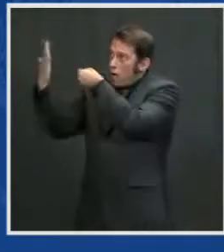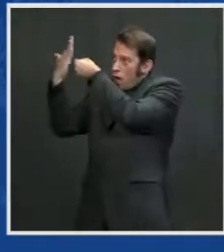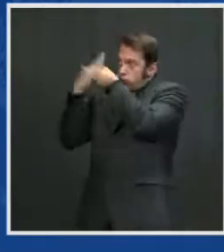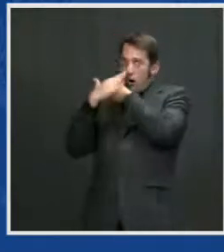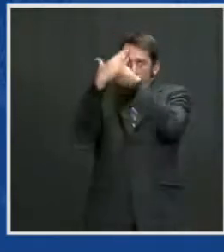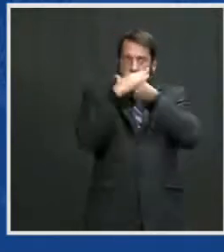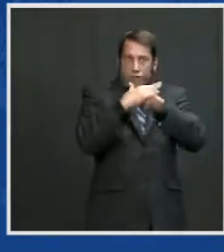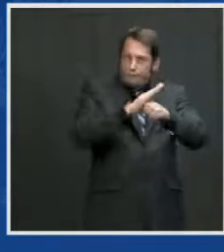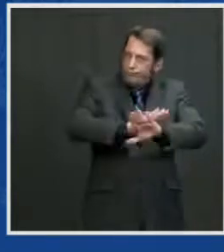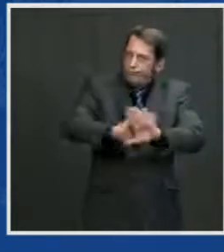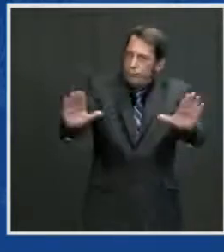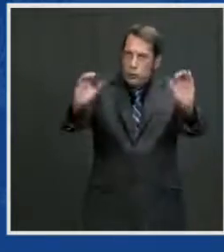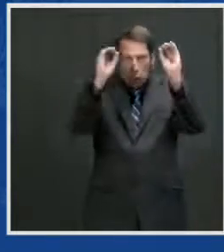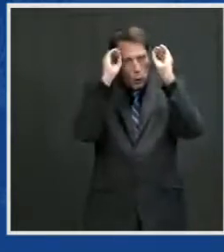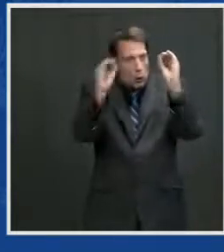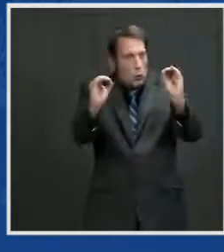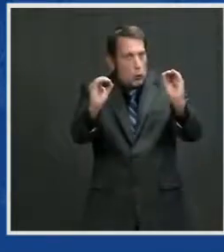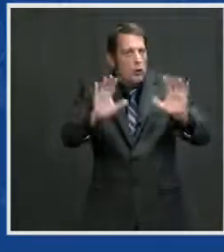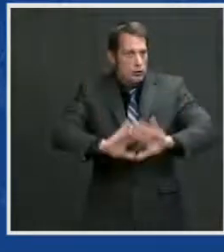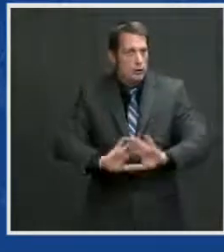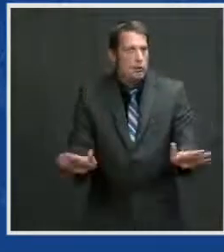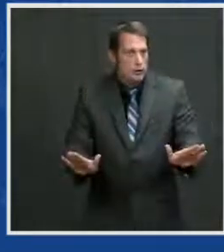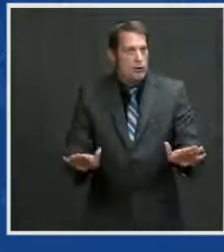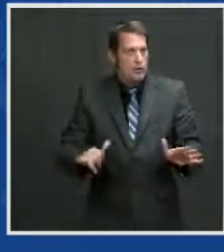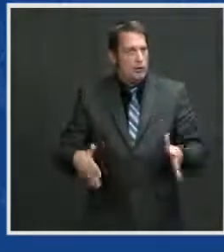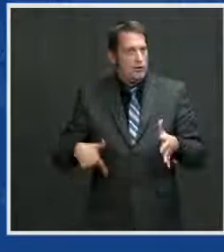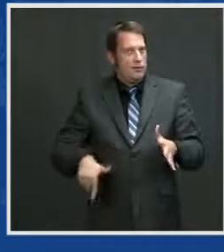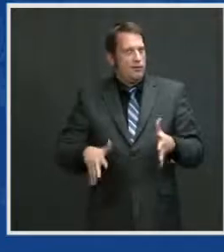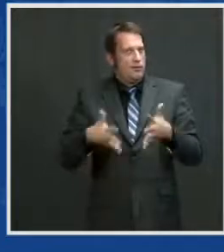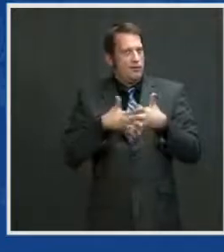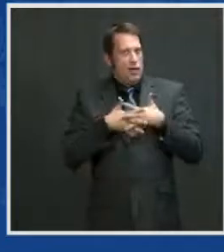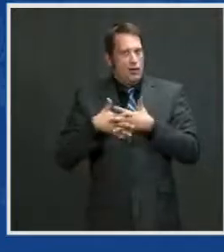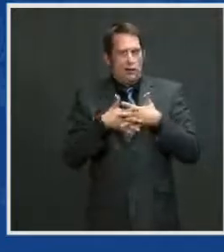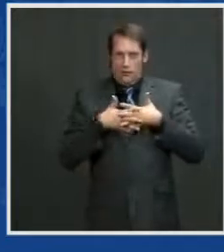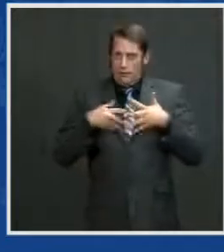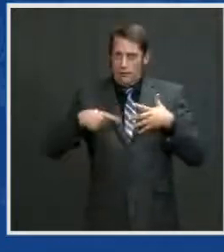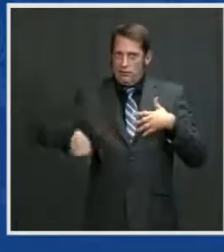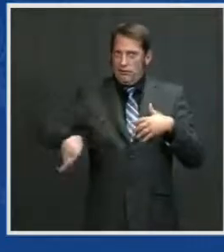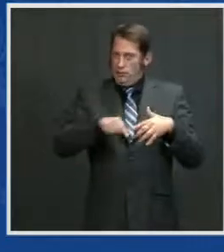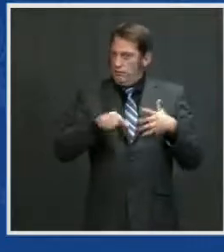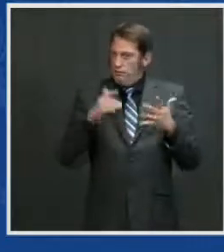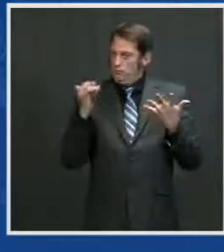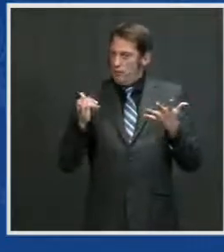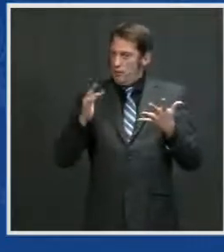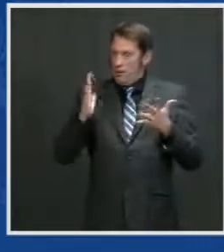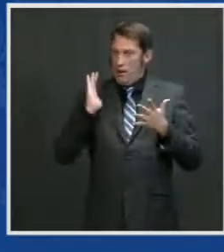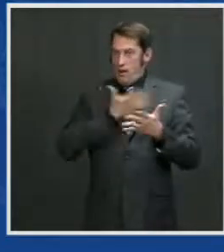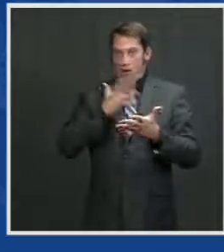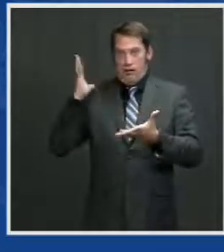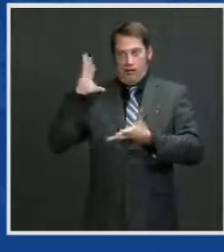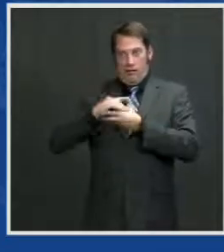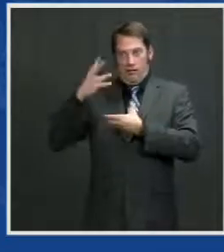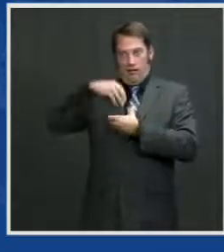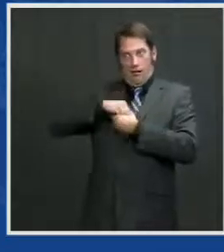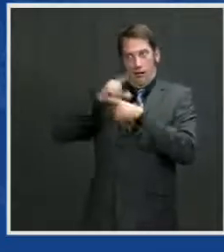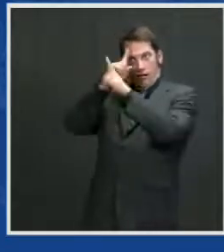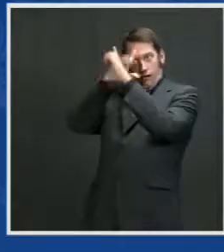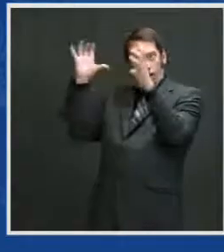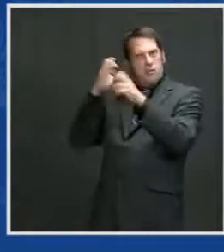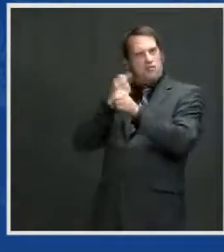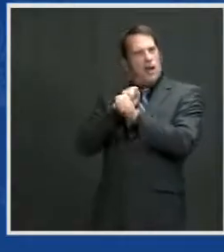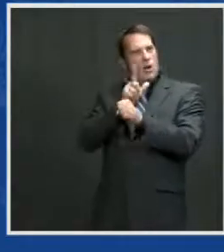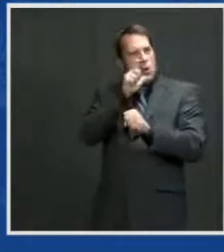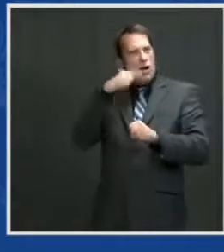It's our American creed. It's what makes us who we are. And it's what draws friends and partners to our side.